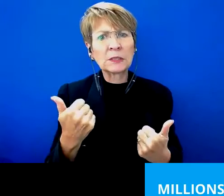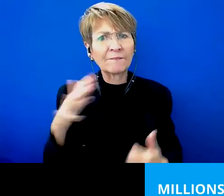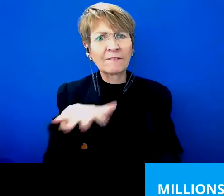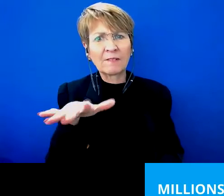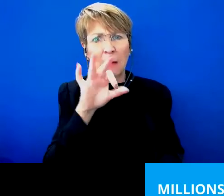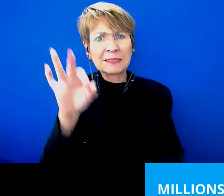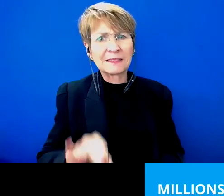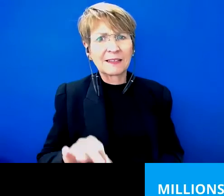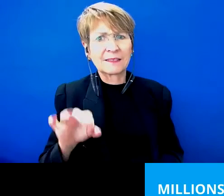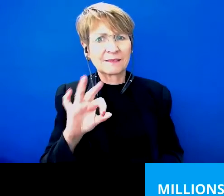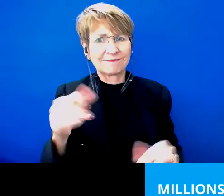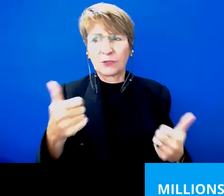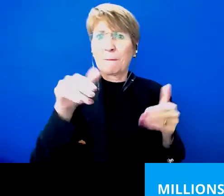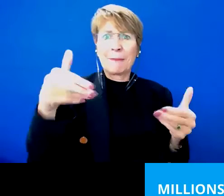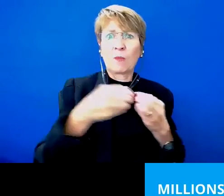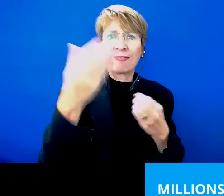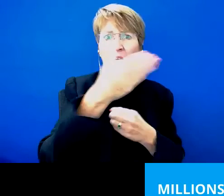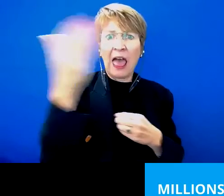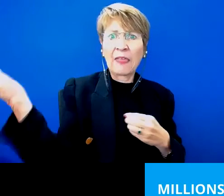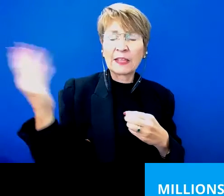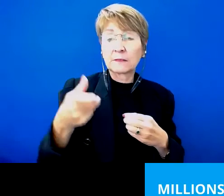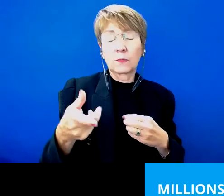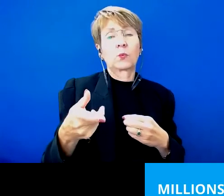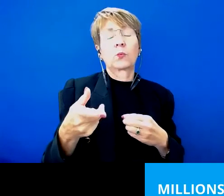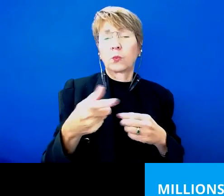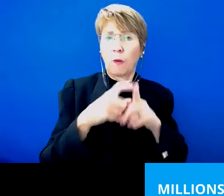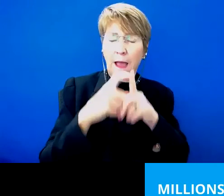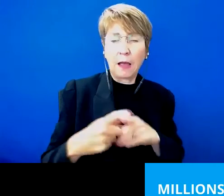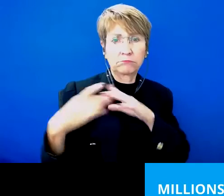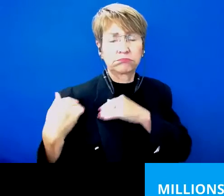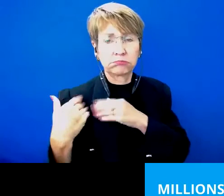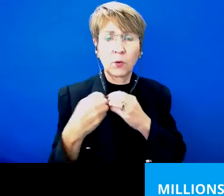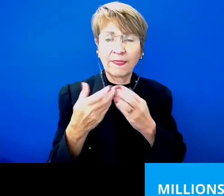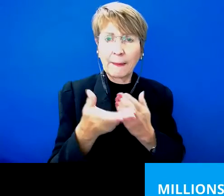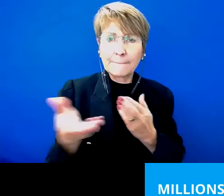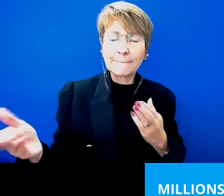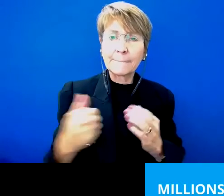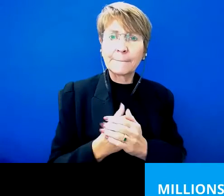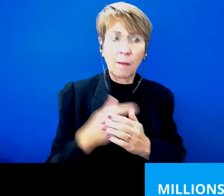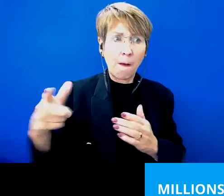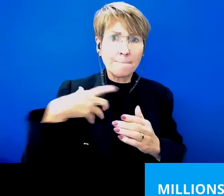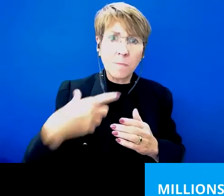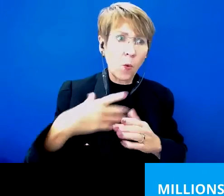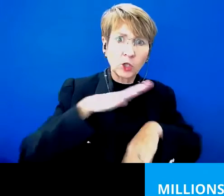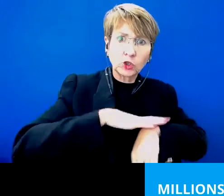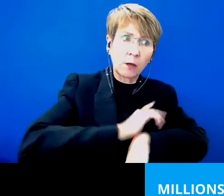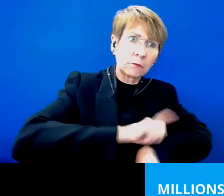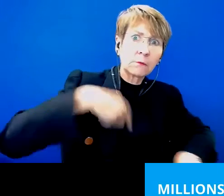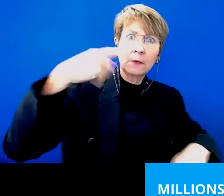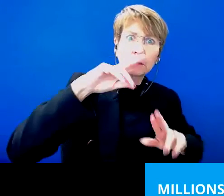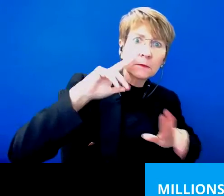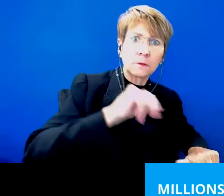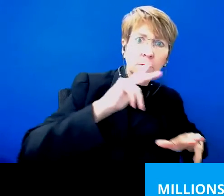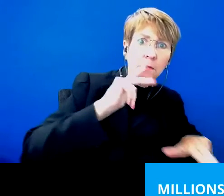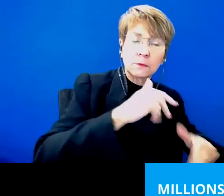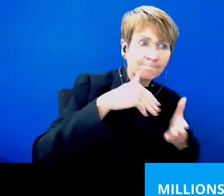population. So the more complex and time consuming a carer's role is, the more their impact, their